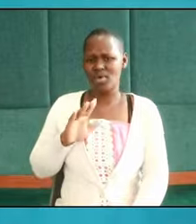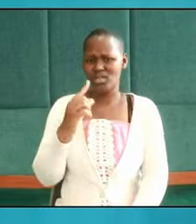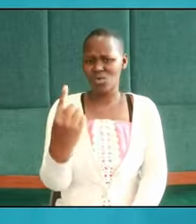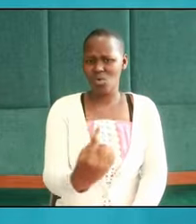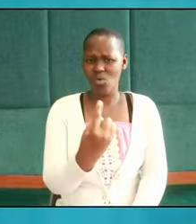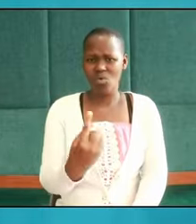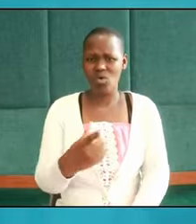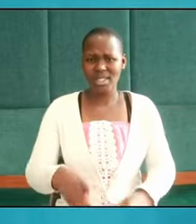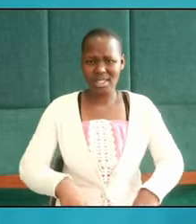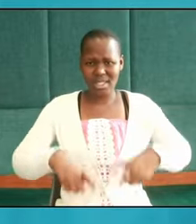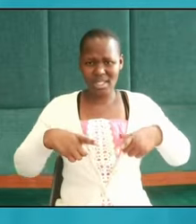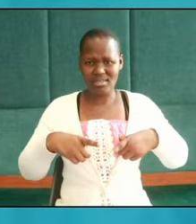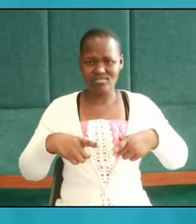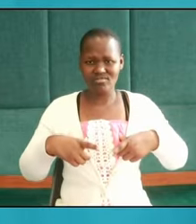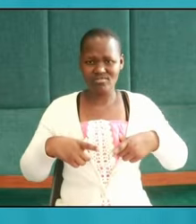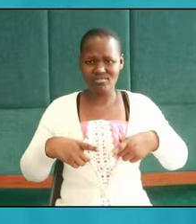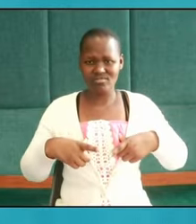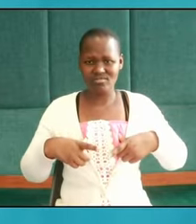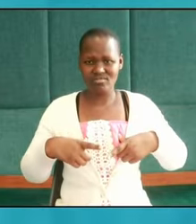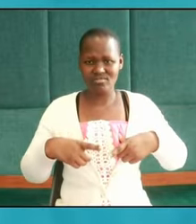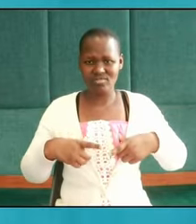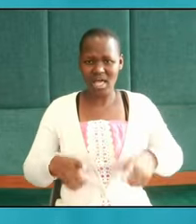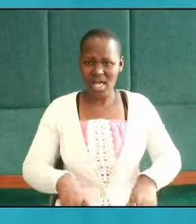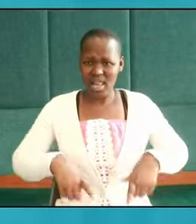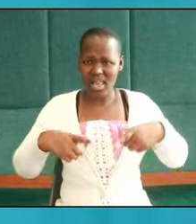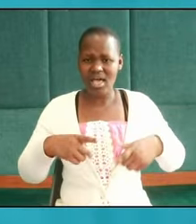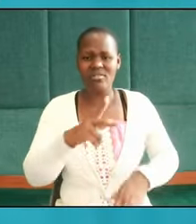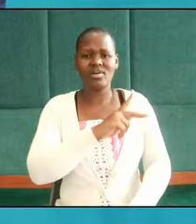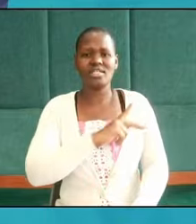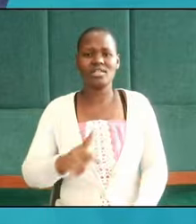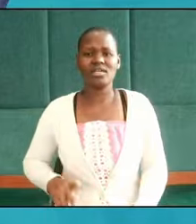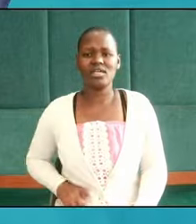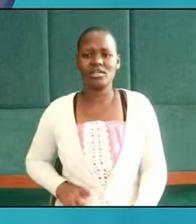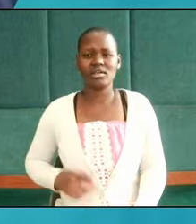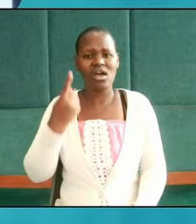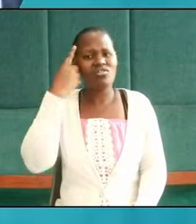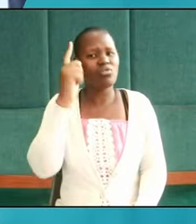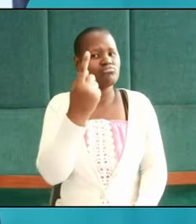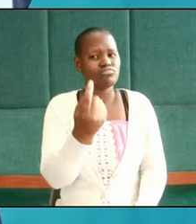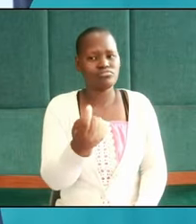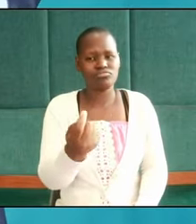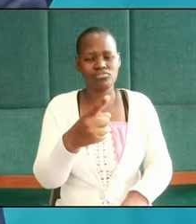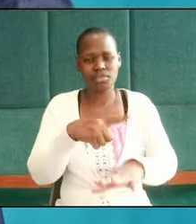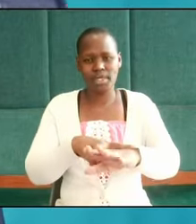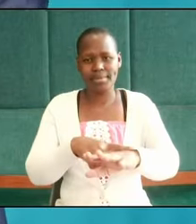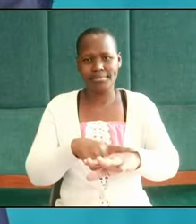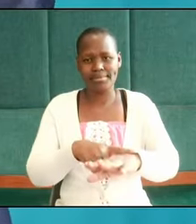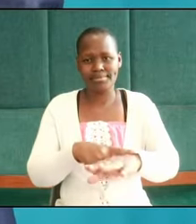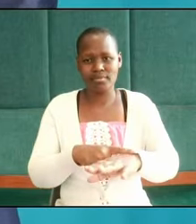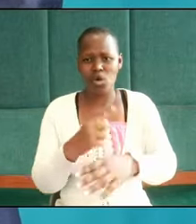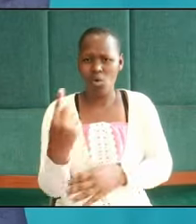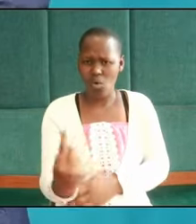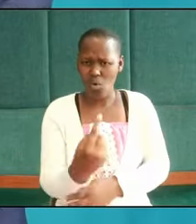lived his life and as a king for the shortest period you